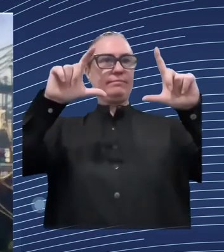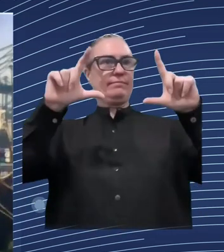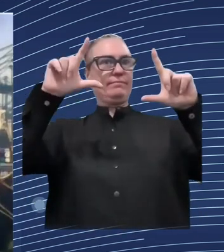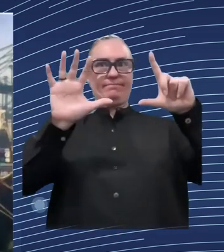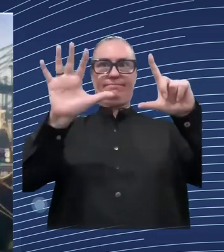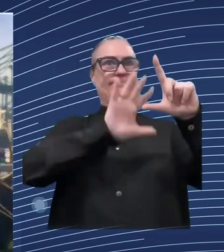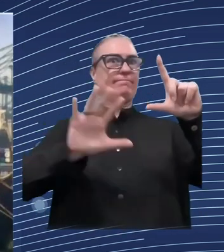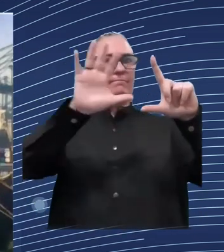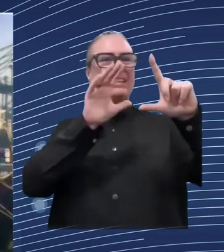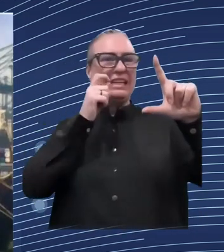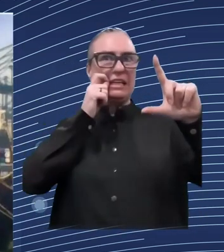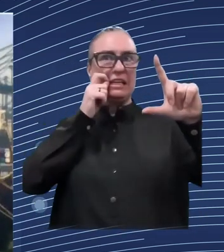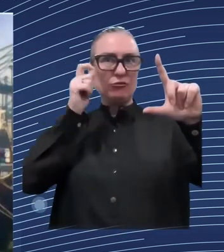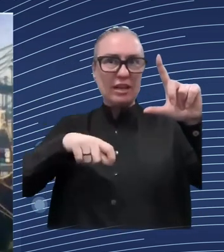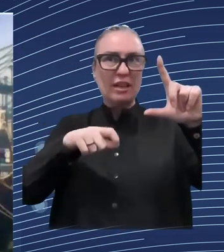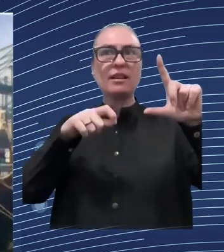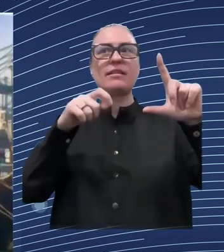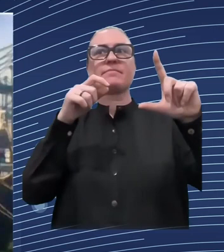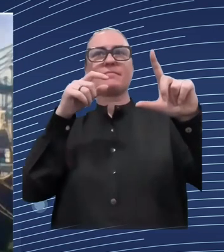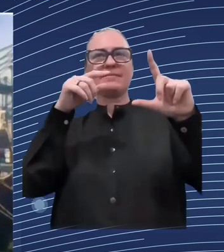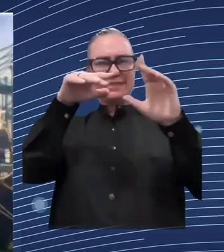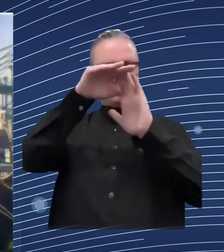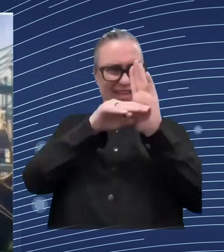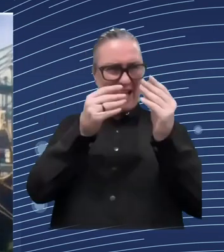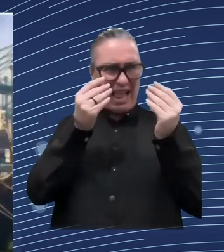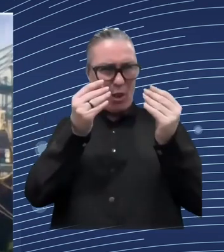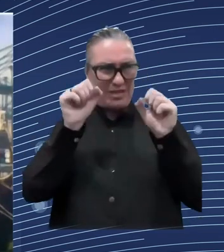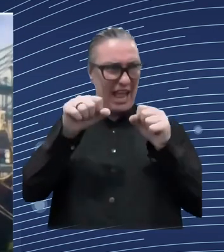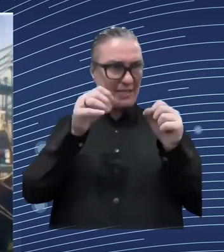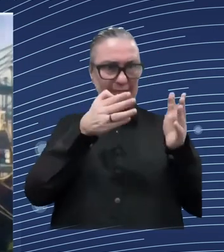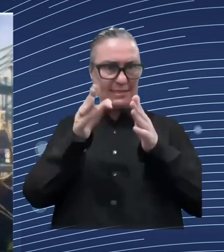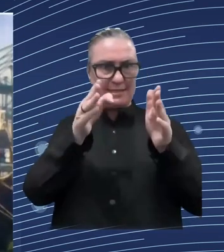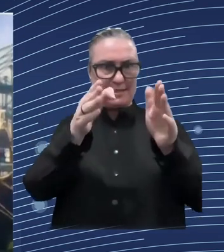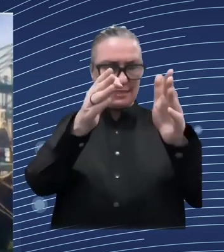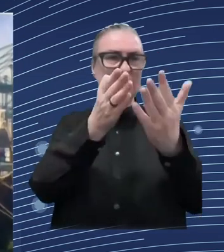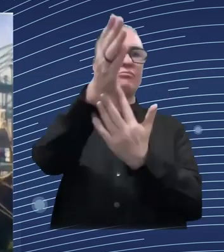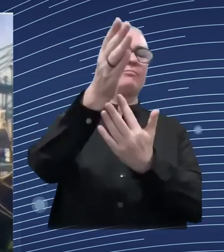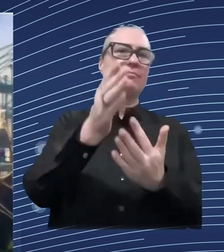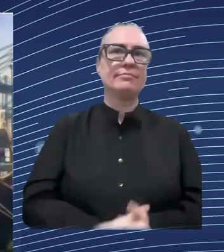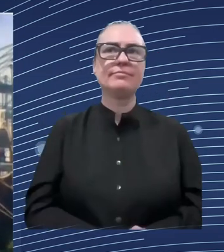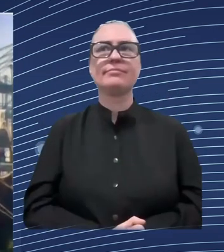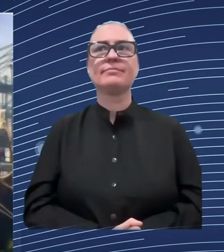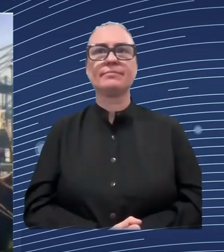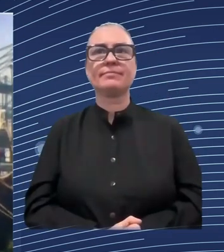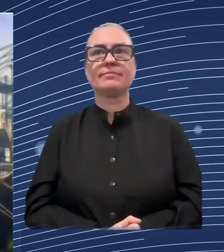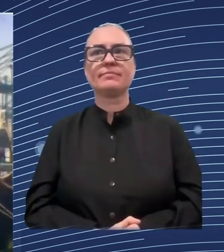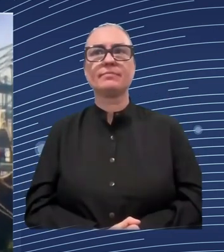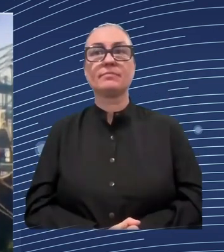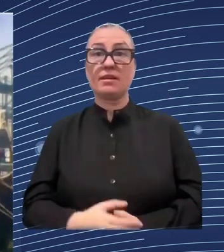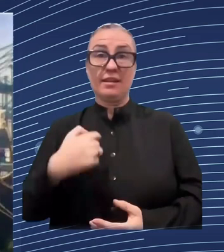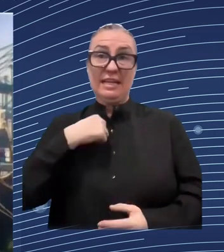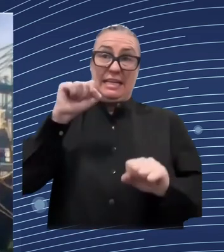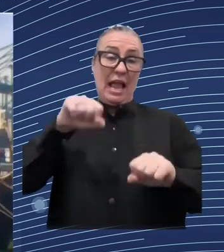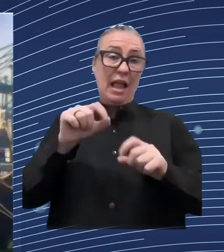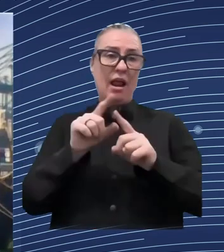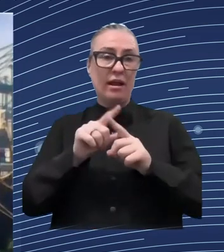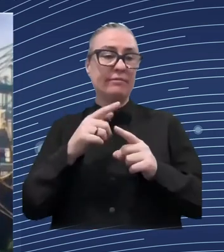to uh see uh improvement in order to come to this historical decision last week we have seen